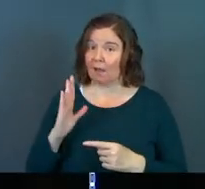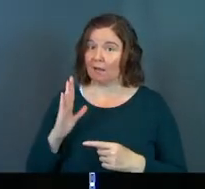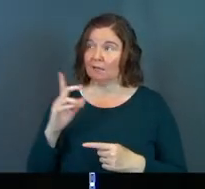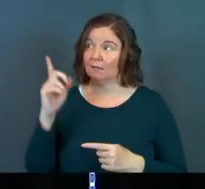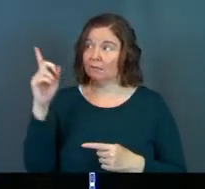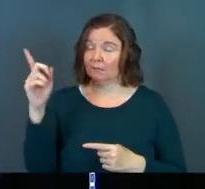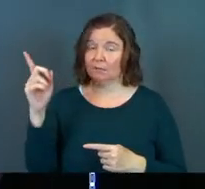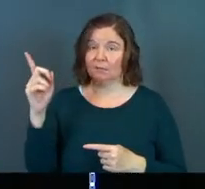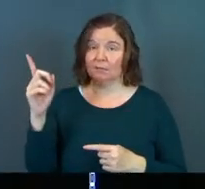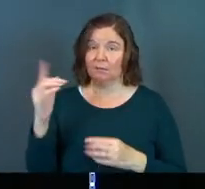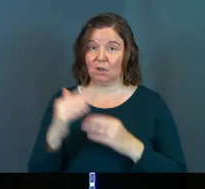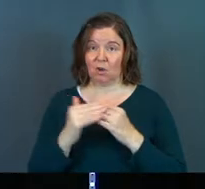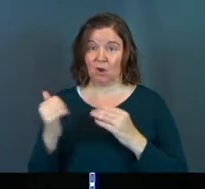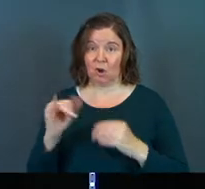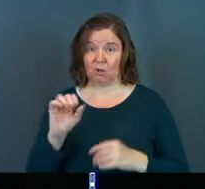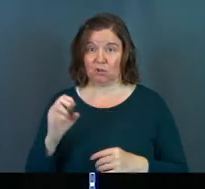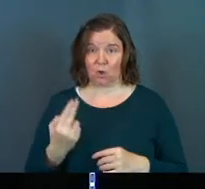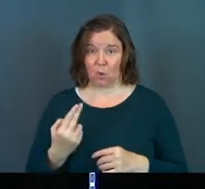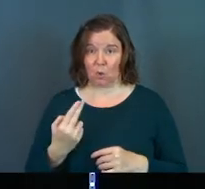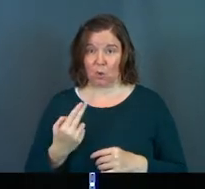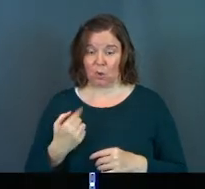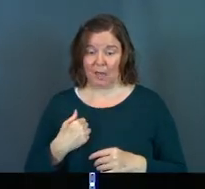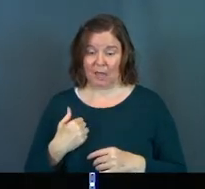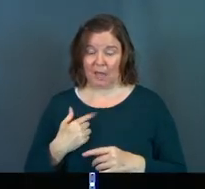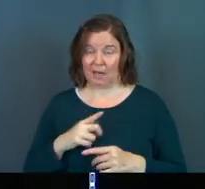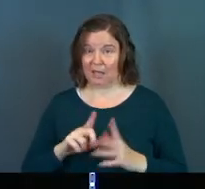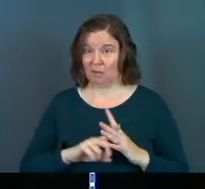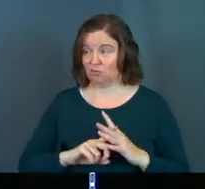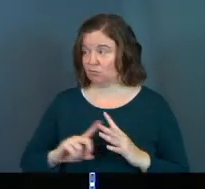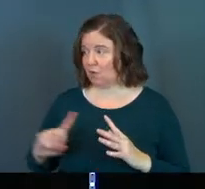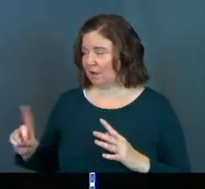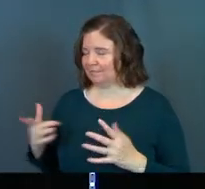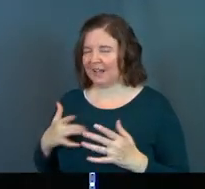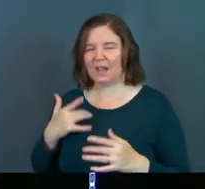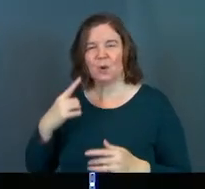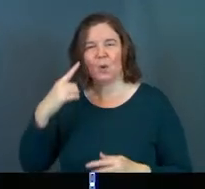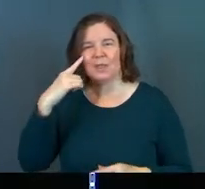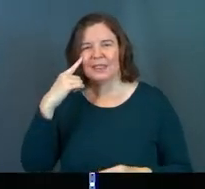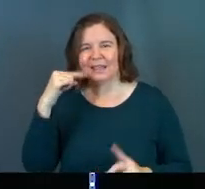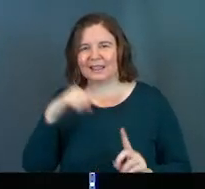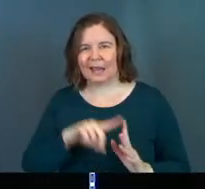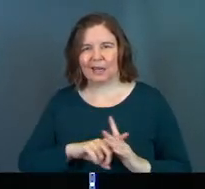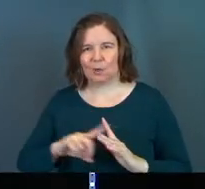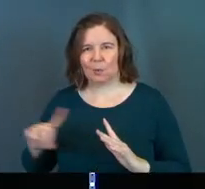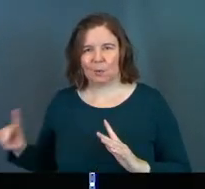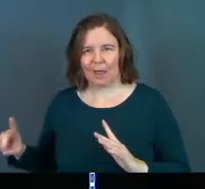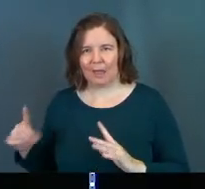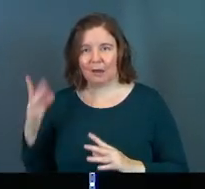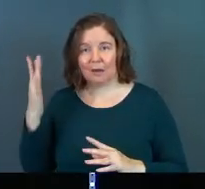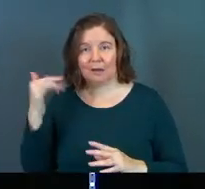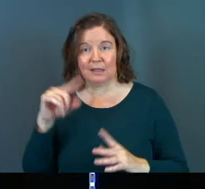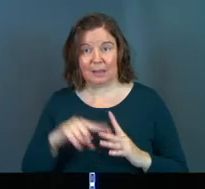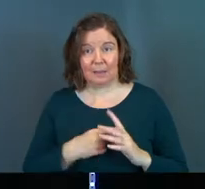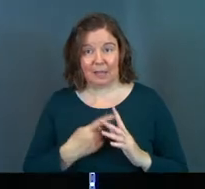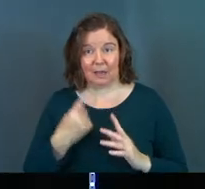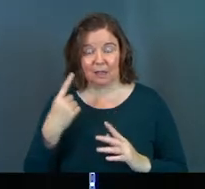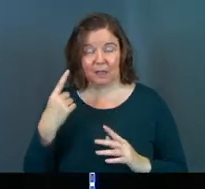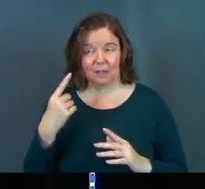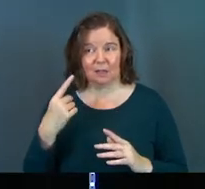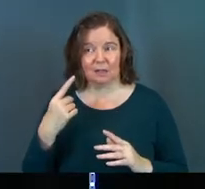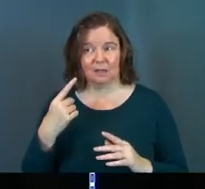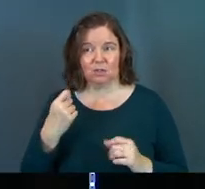calls Jonah, and Jonah runs from God's calling, I don't think that he runs from God's calling in the beginning